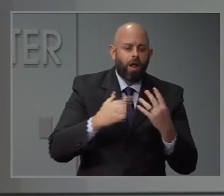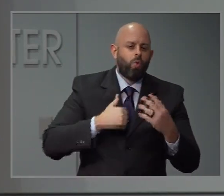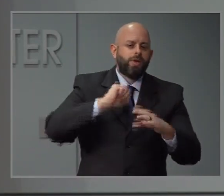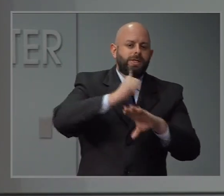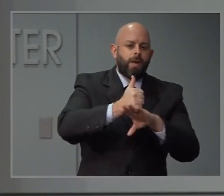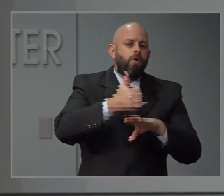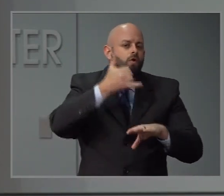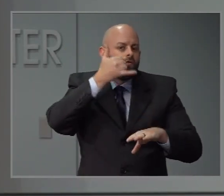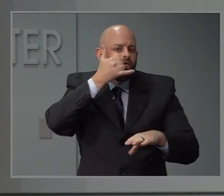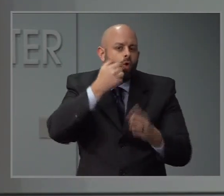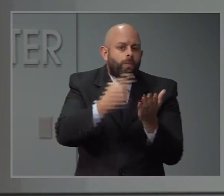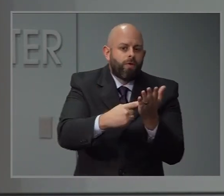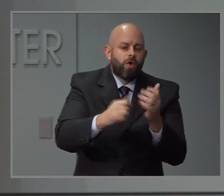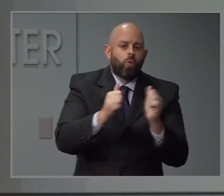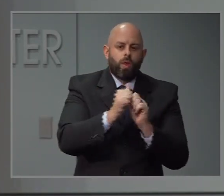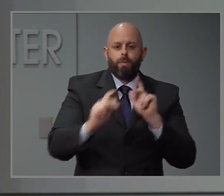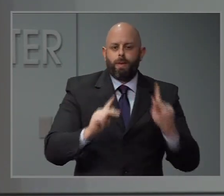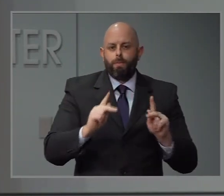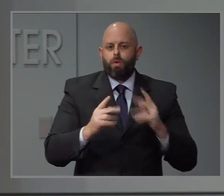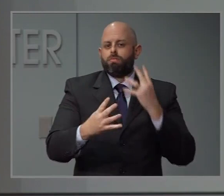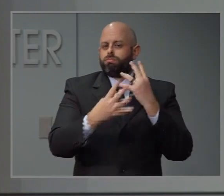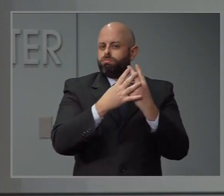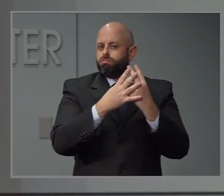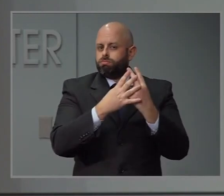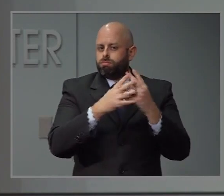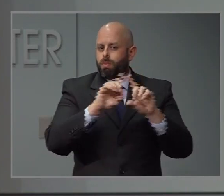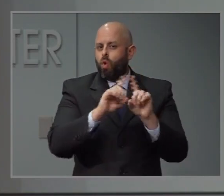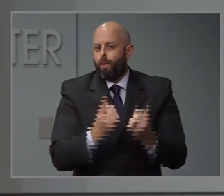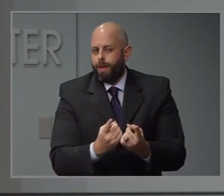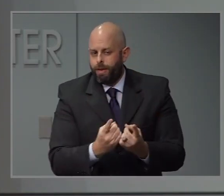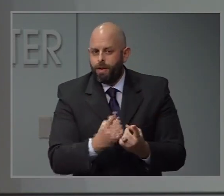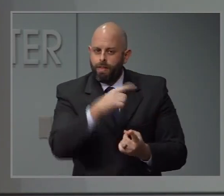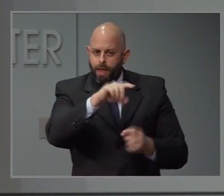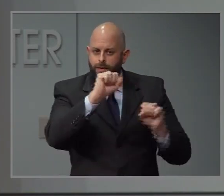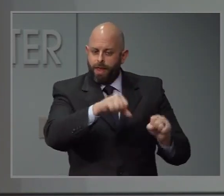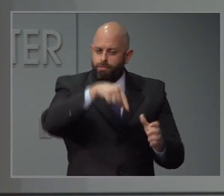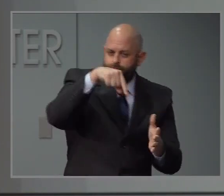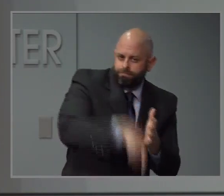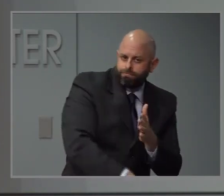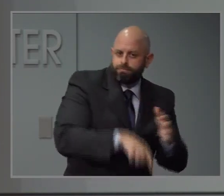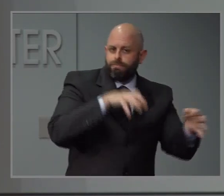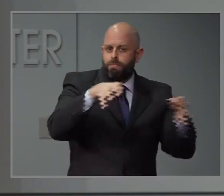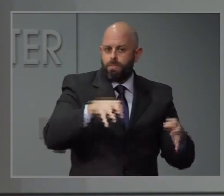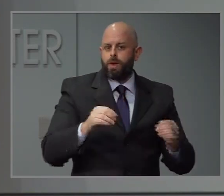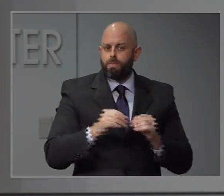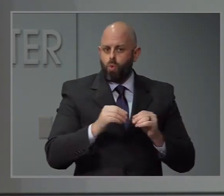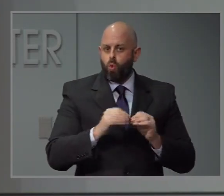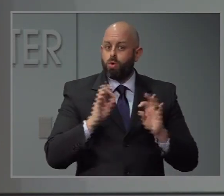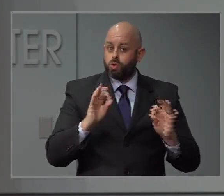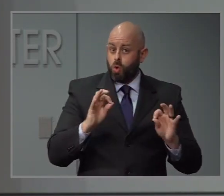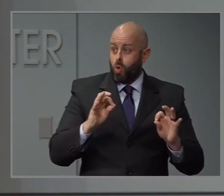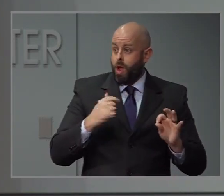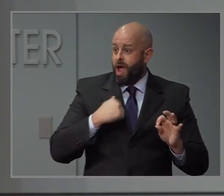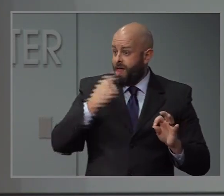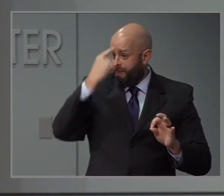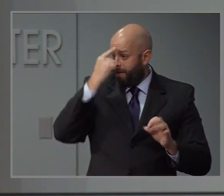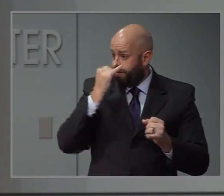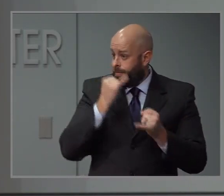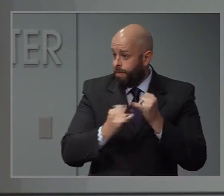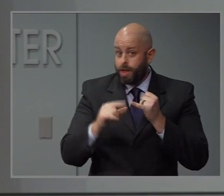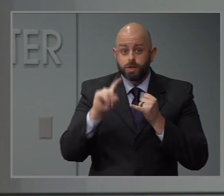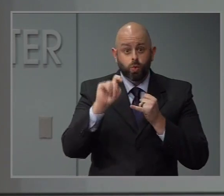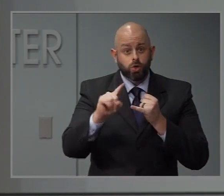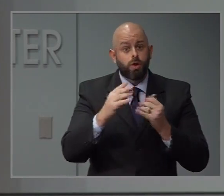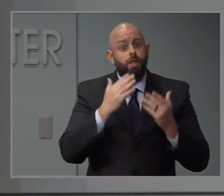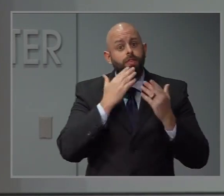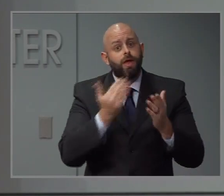folks at the correctional facilities so that you can get even deeper into the details here. So I think that was our last question. I just want to